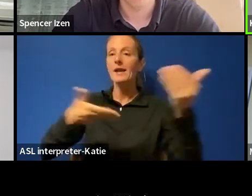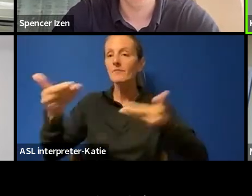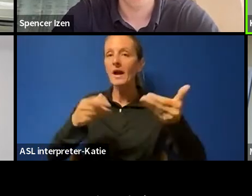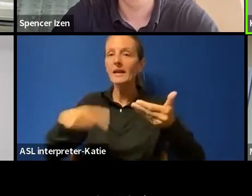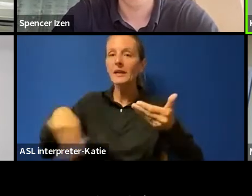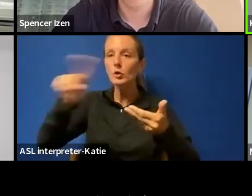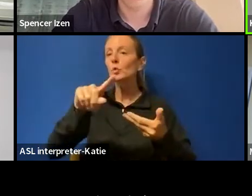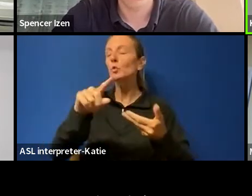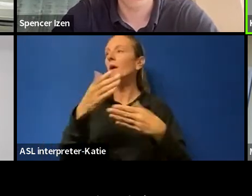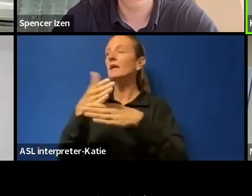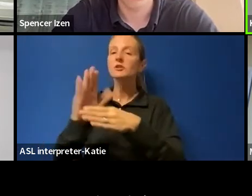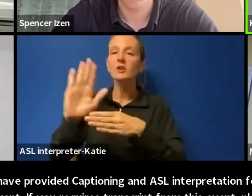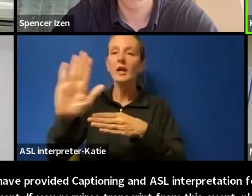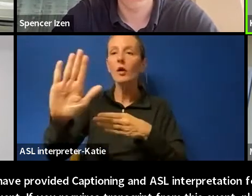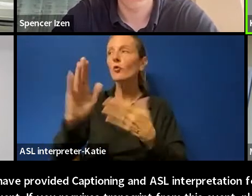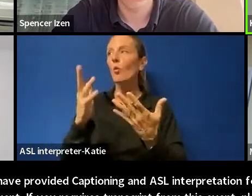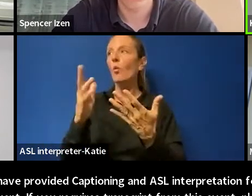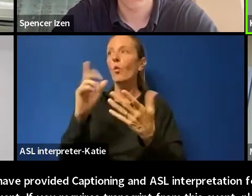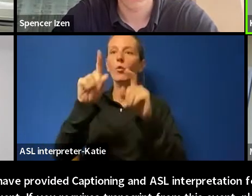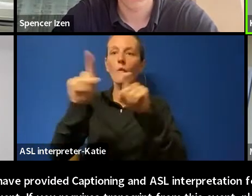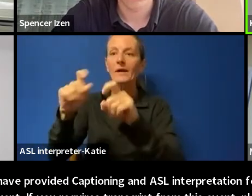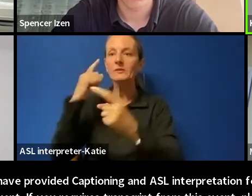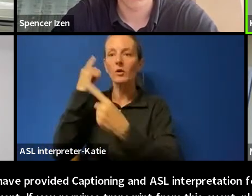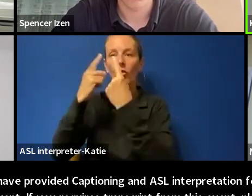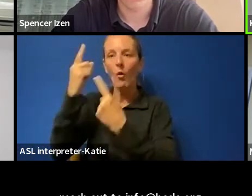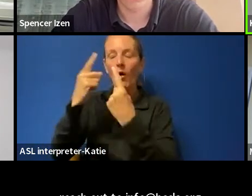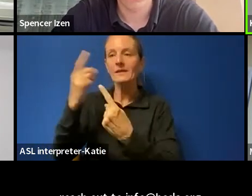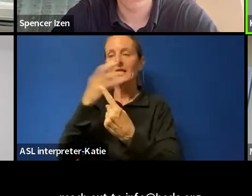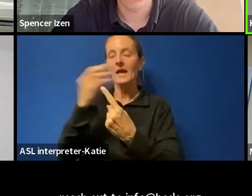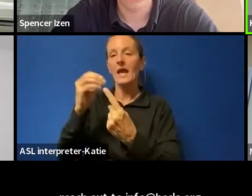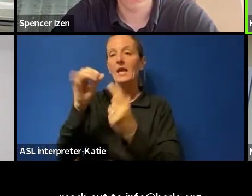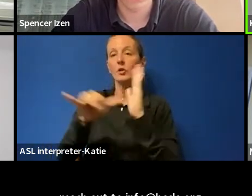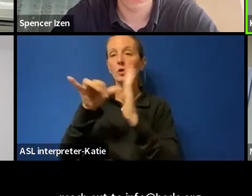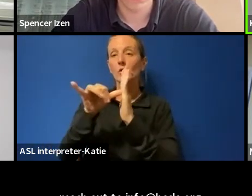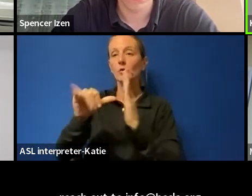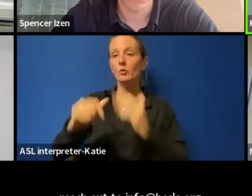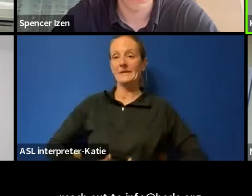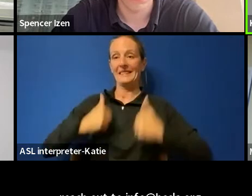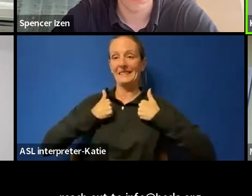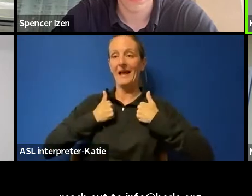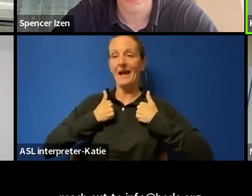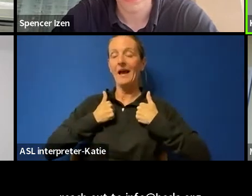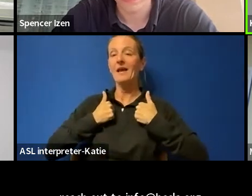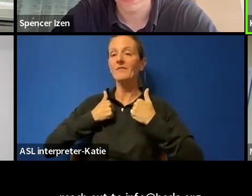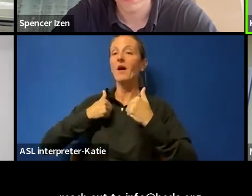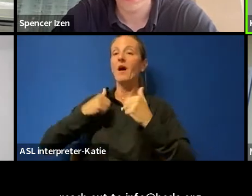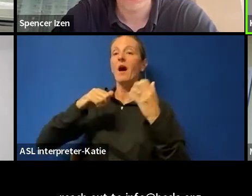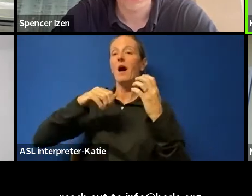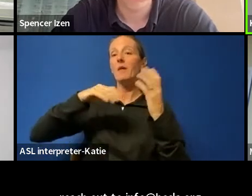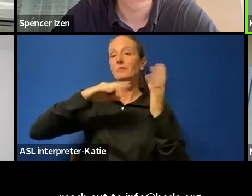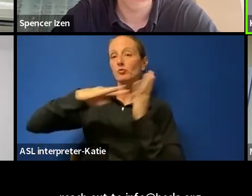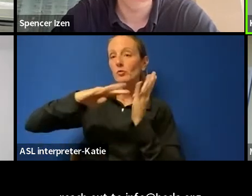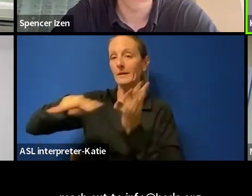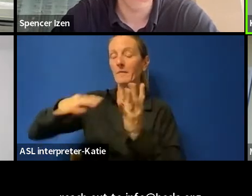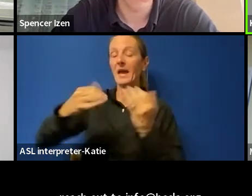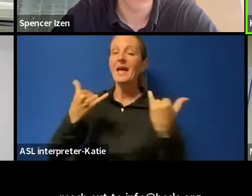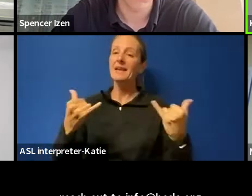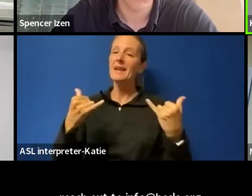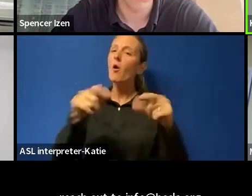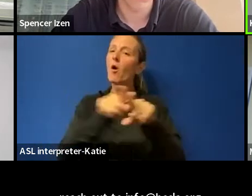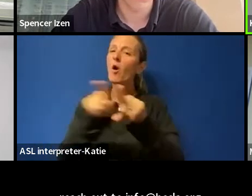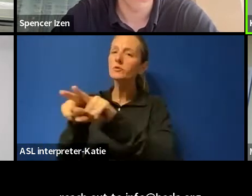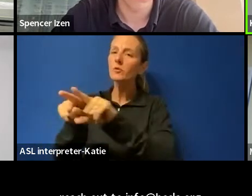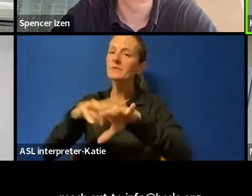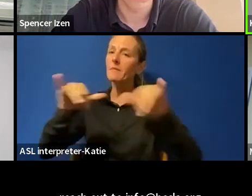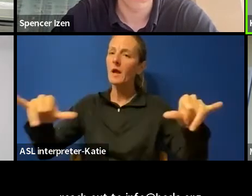or thoughts about tonight's topic in YouTube's live stream chat function. However, we ask that you maintain a respectful environment